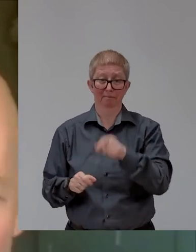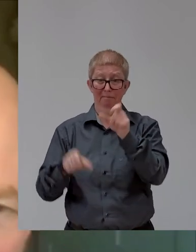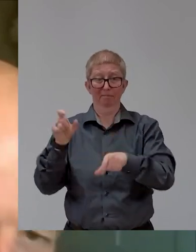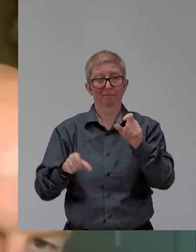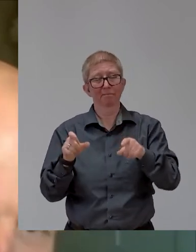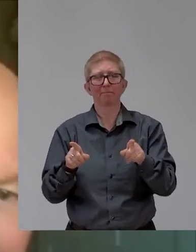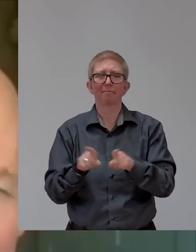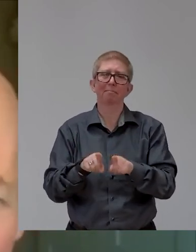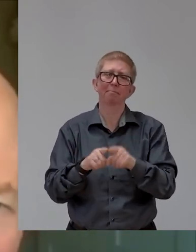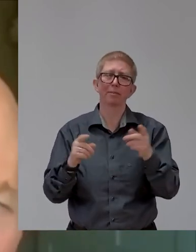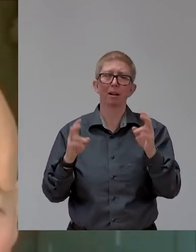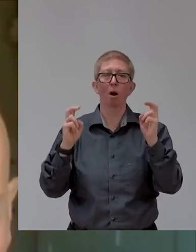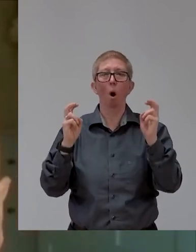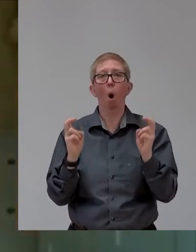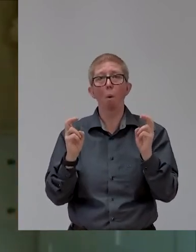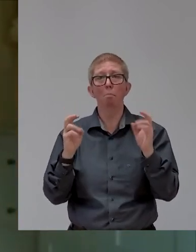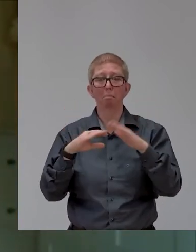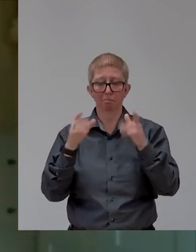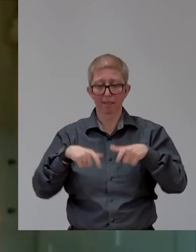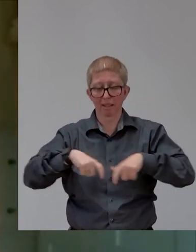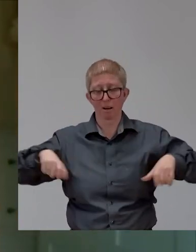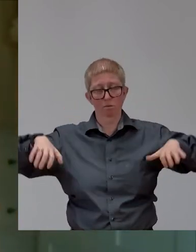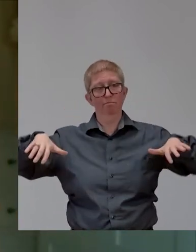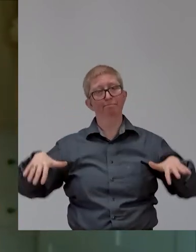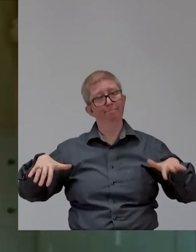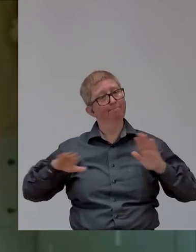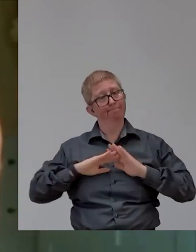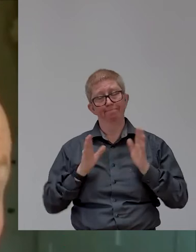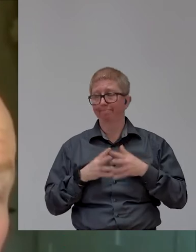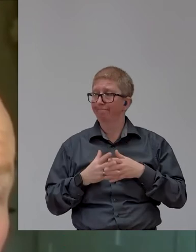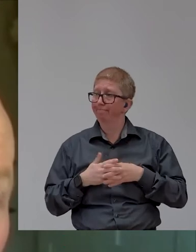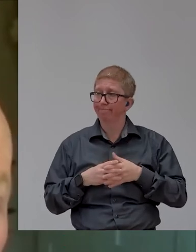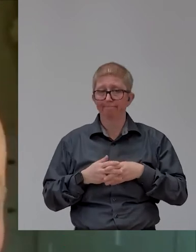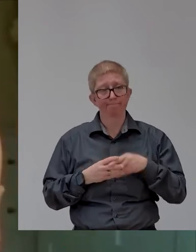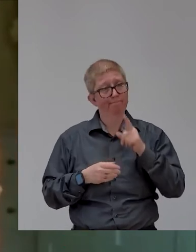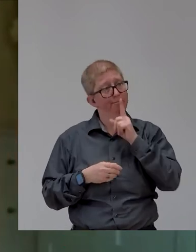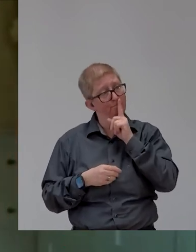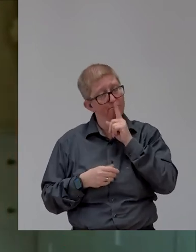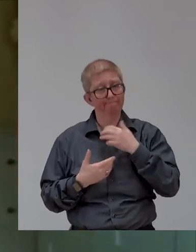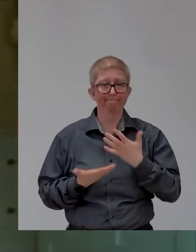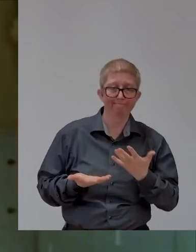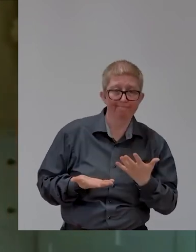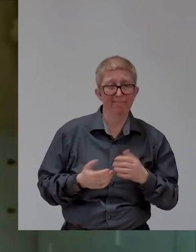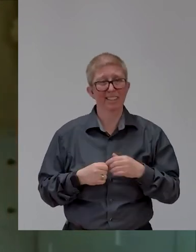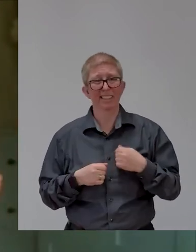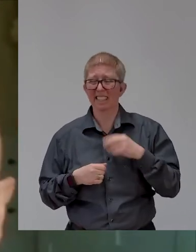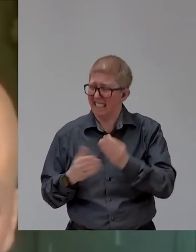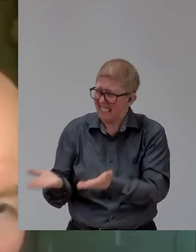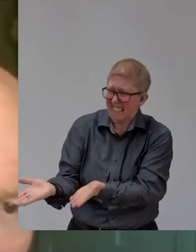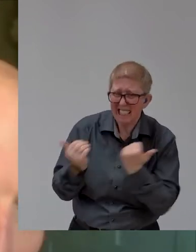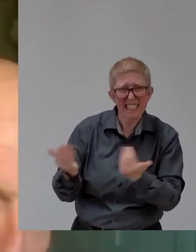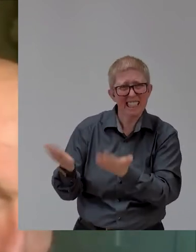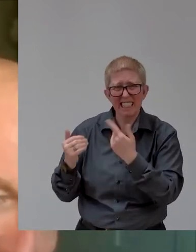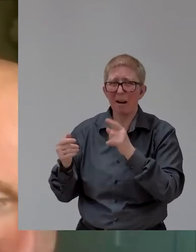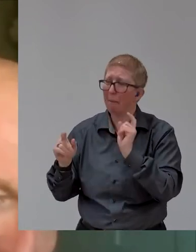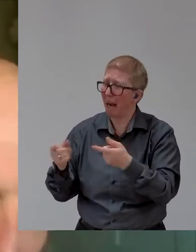they're sort of sitting and feeling that they've got no value to anyone and, and, and hopefully attract them into the pipeline of going to